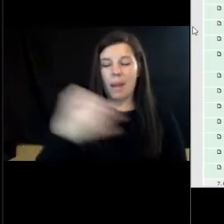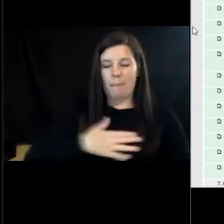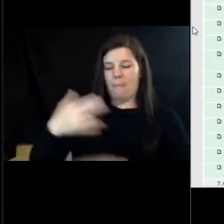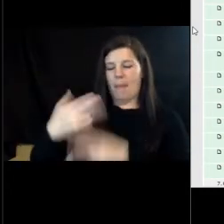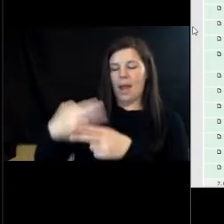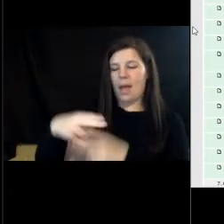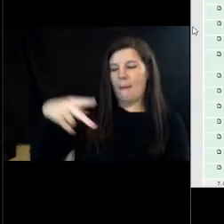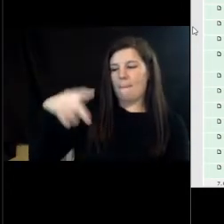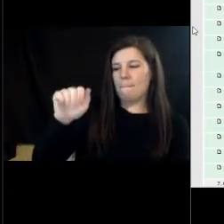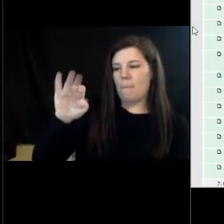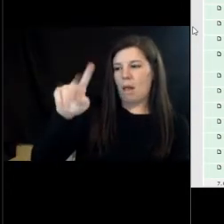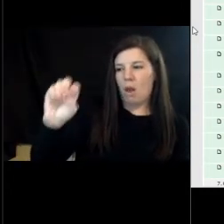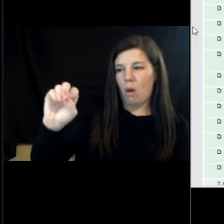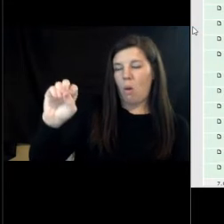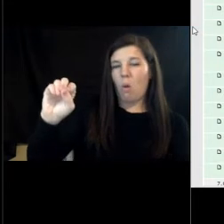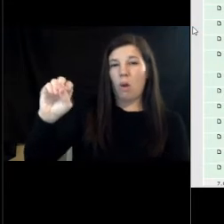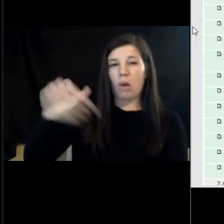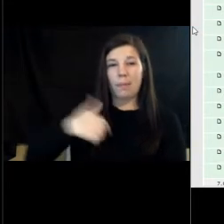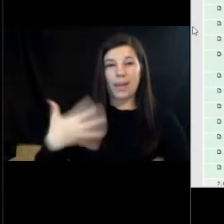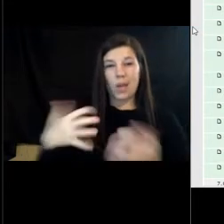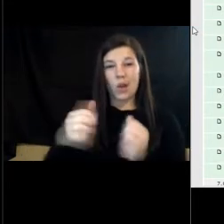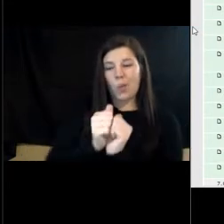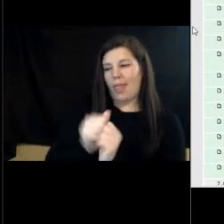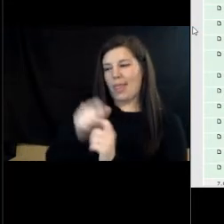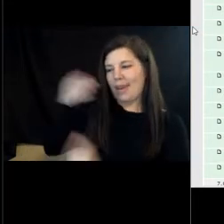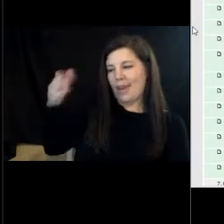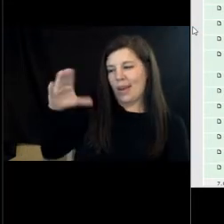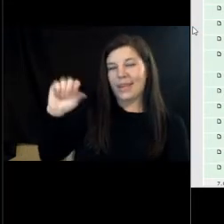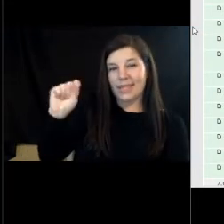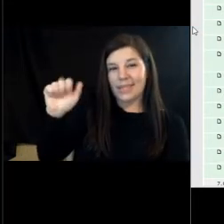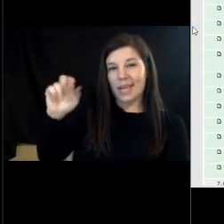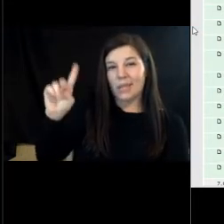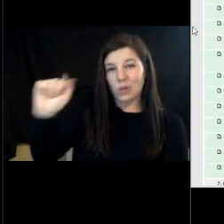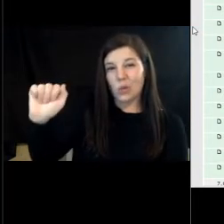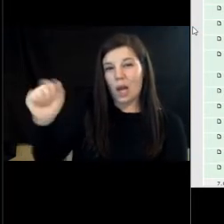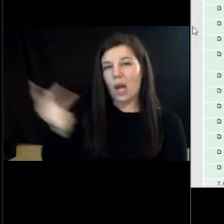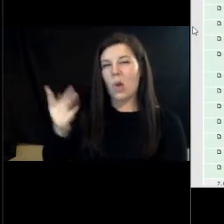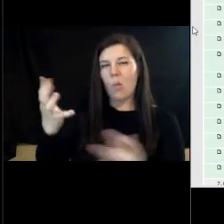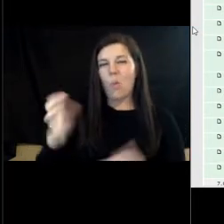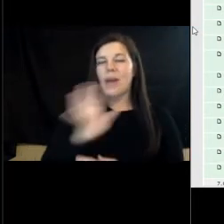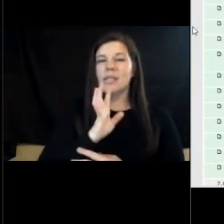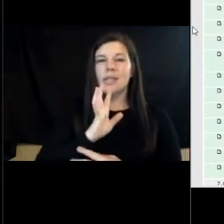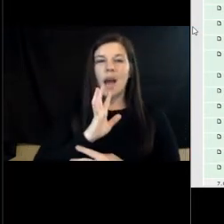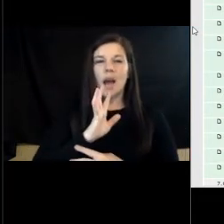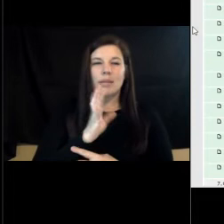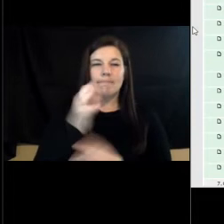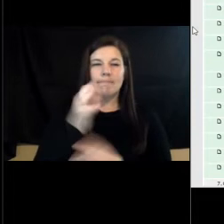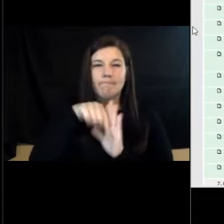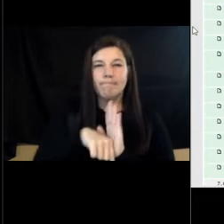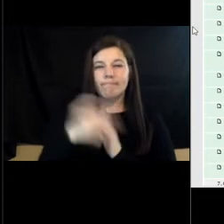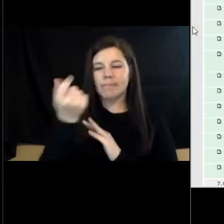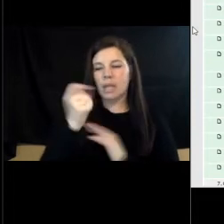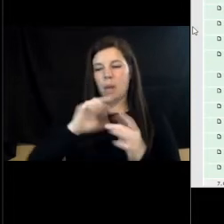Pablo Del Riel, and I'm here with my friend Cassandra Corbentatis to talk a little bit about a problem